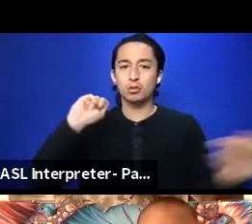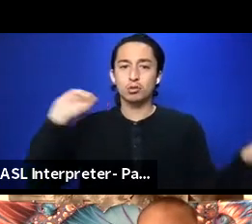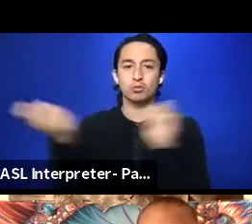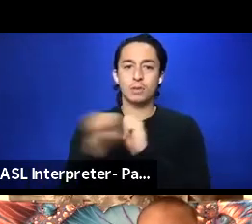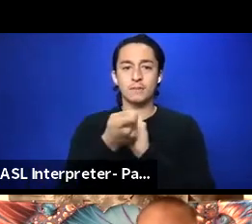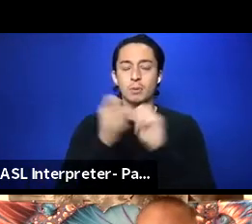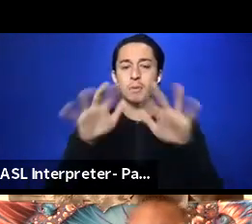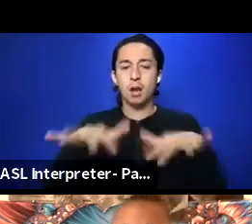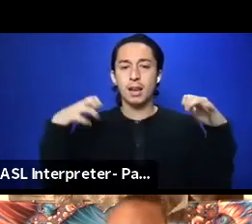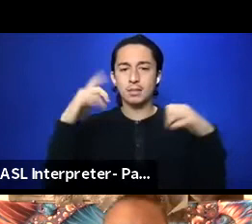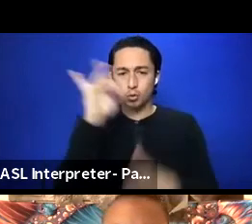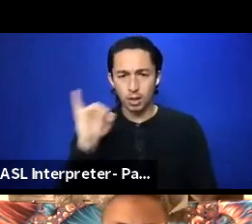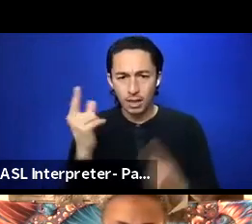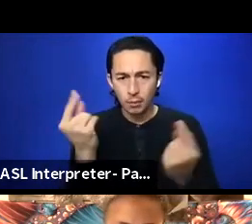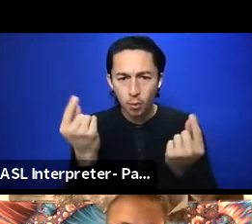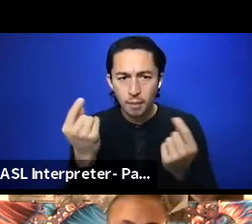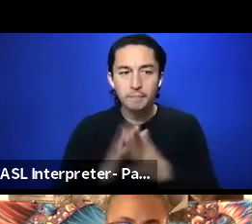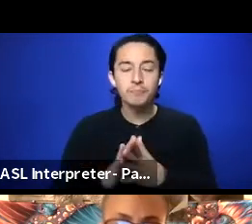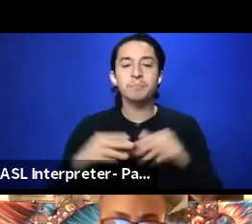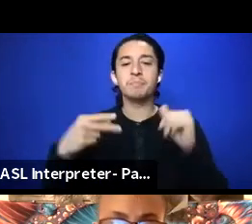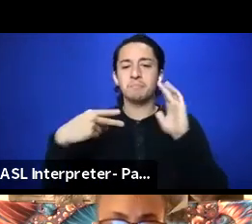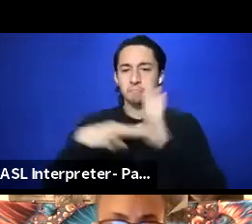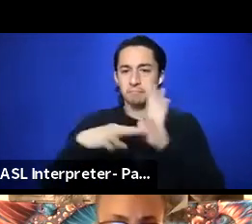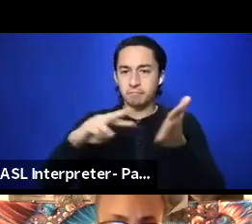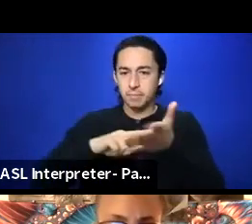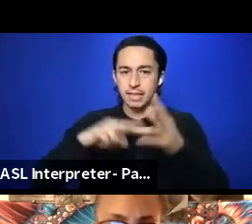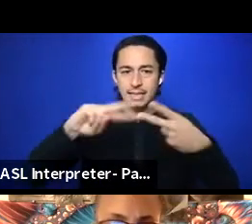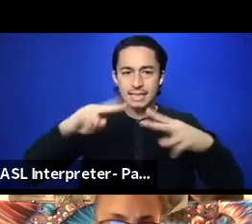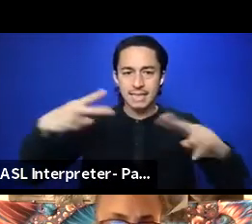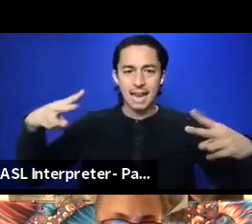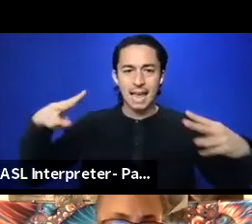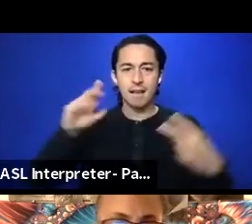I know that radical means change the very DNA of audience in American theater.